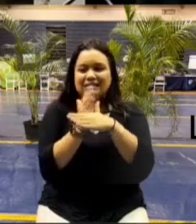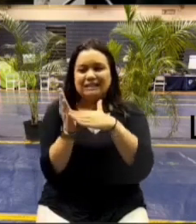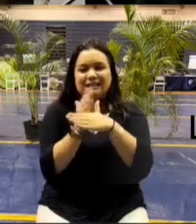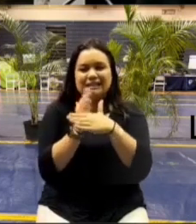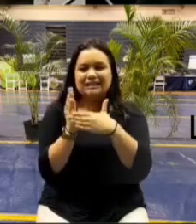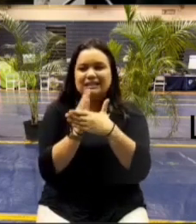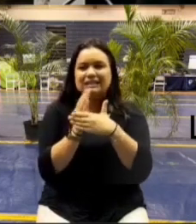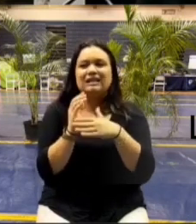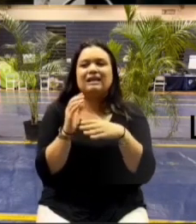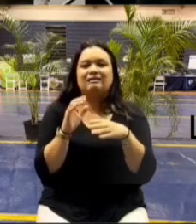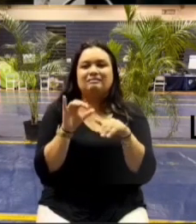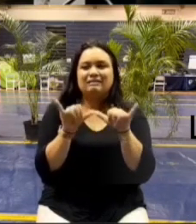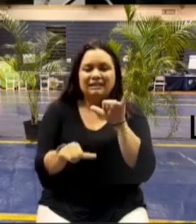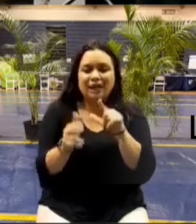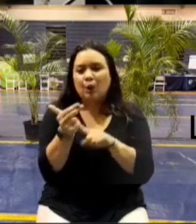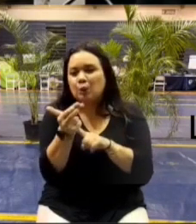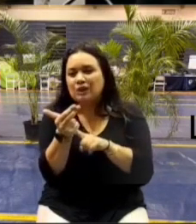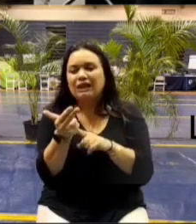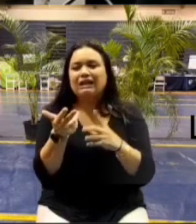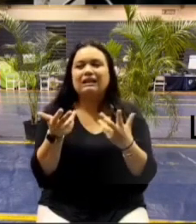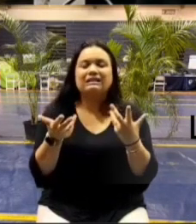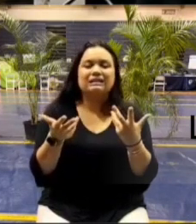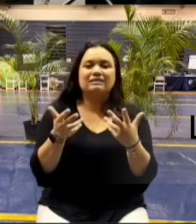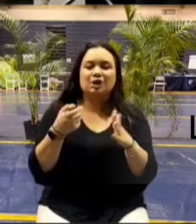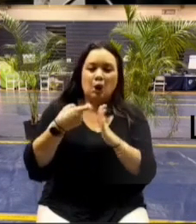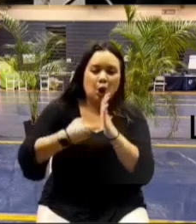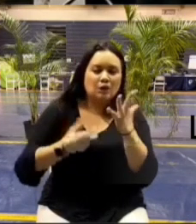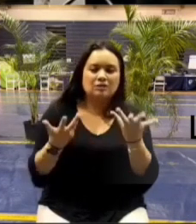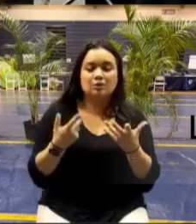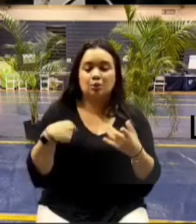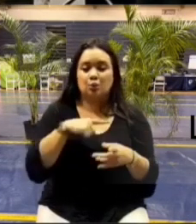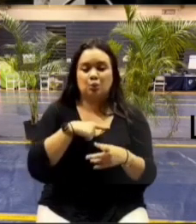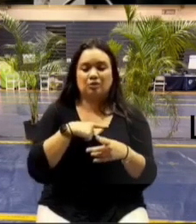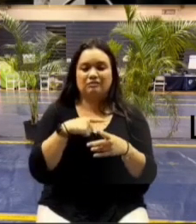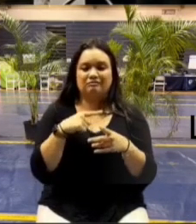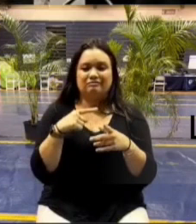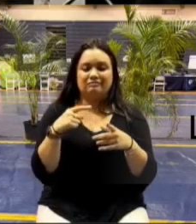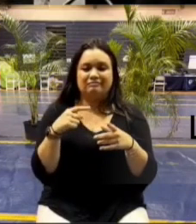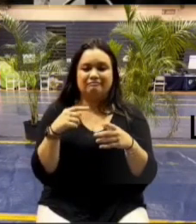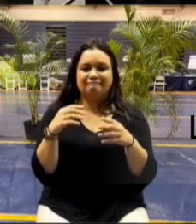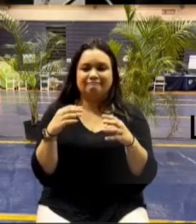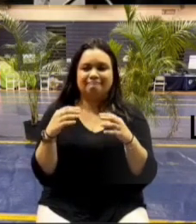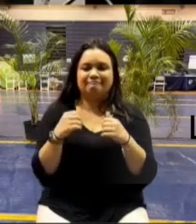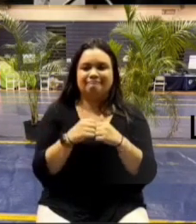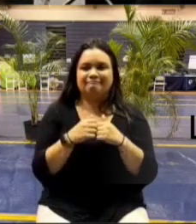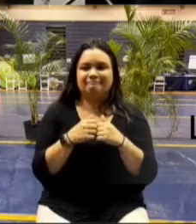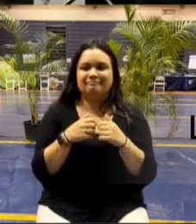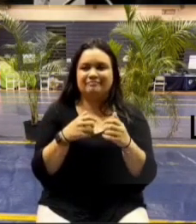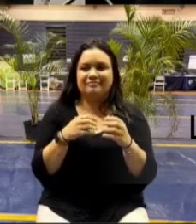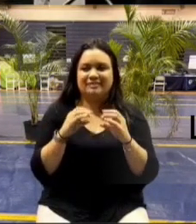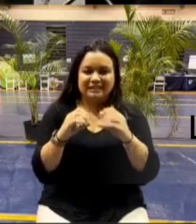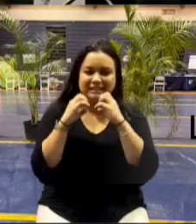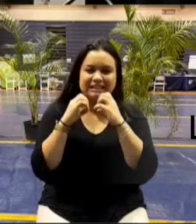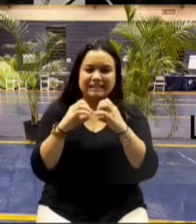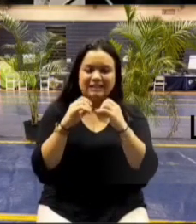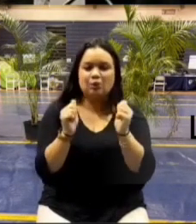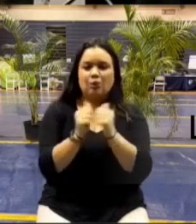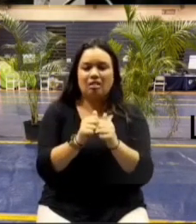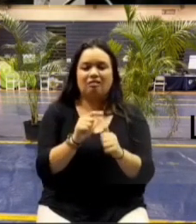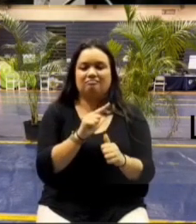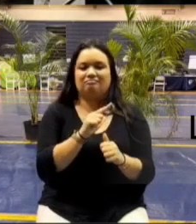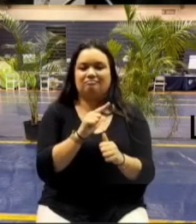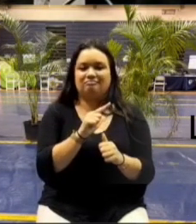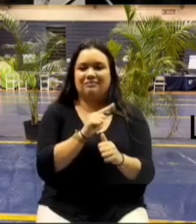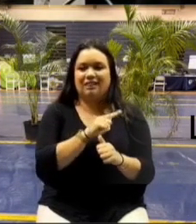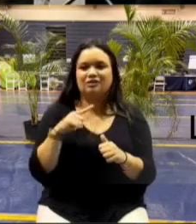how much that costs that's the issue we're fighting with the legislature right now if you're watching what we're asking what from the ways it means